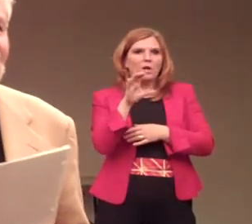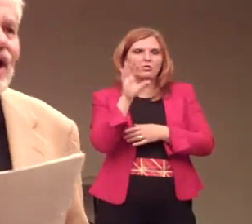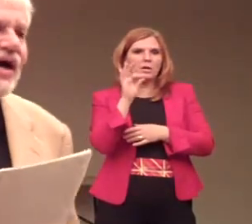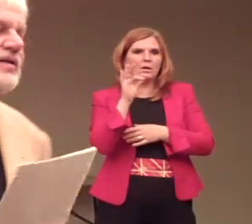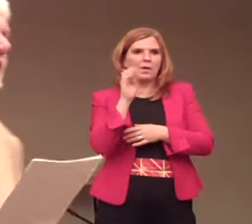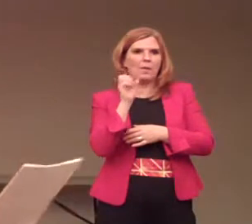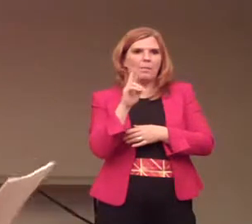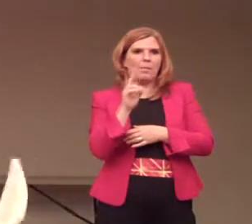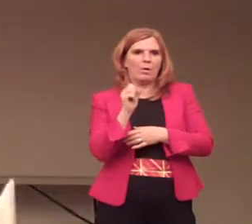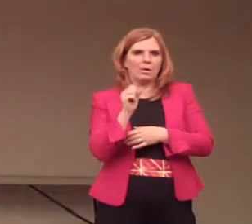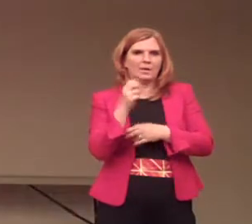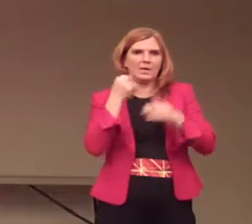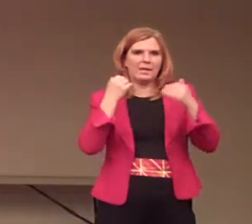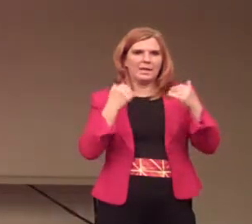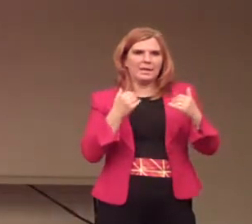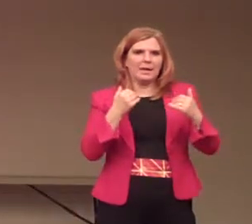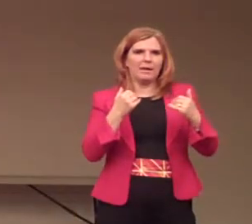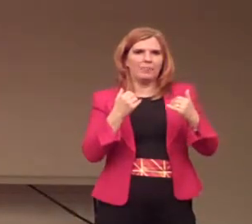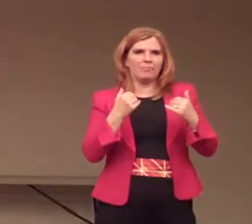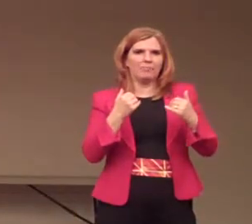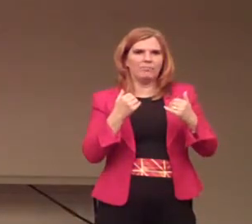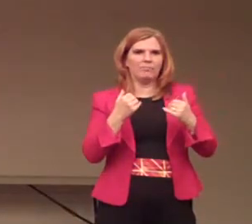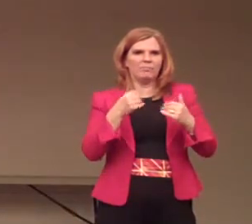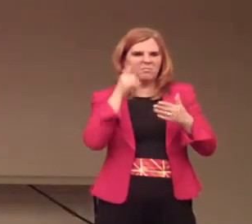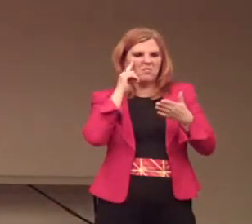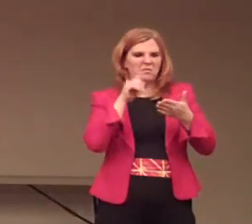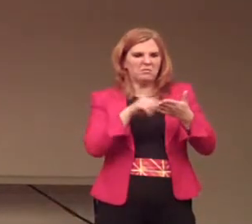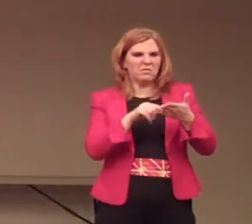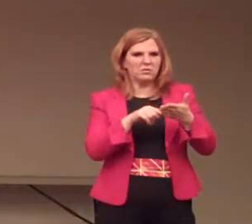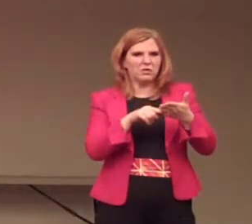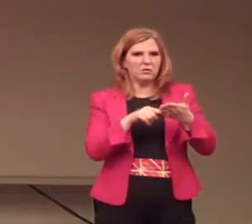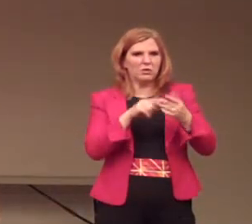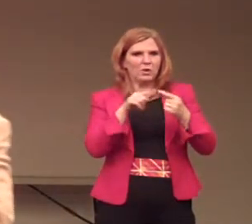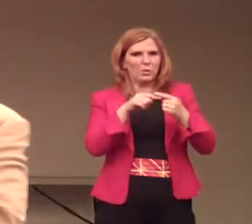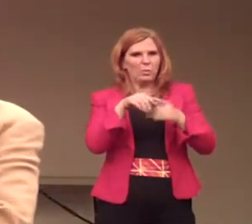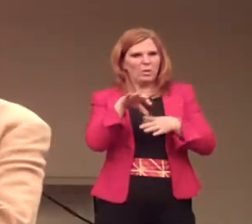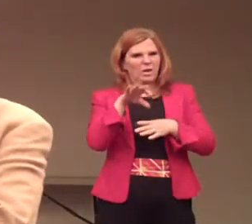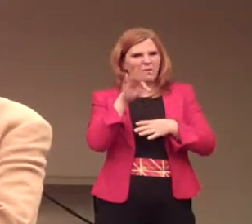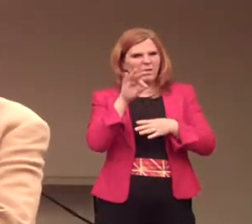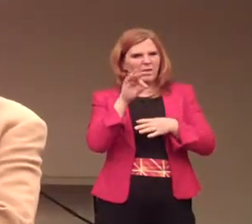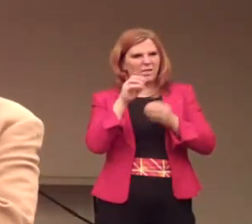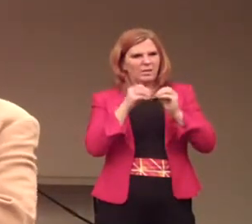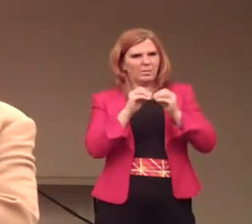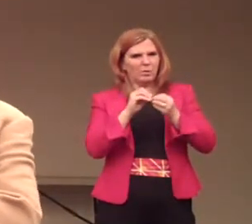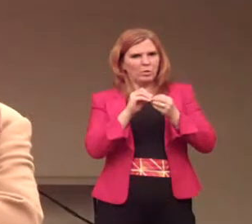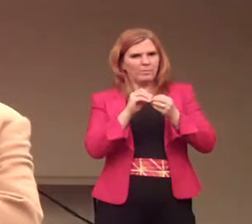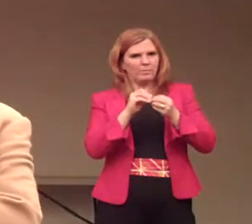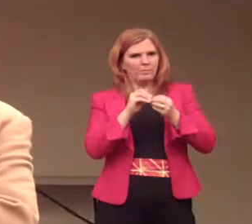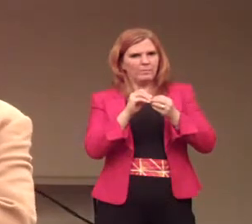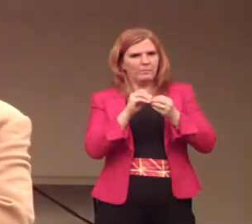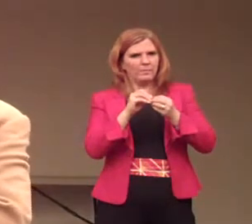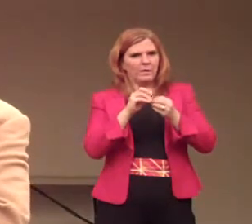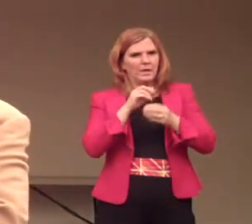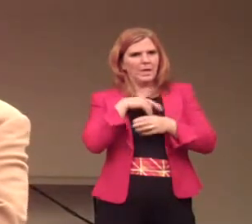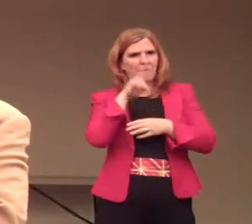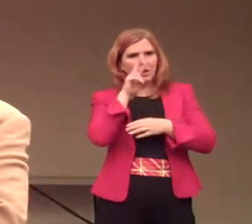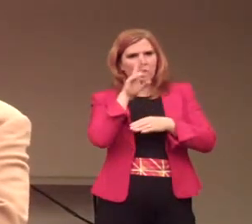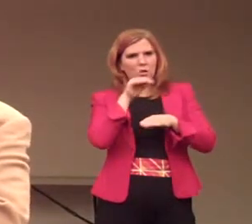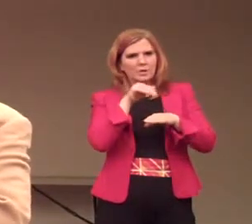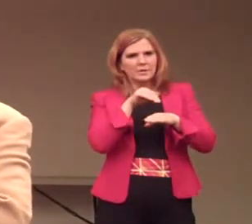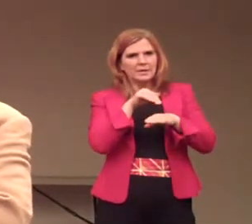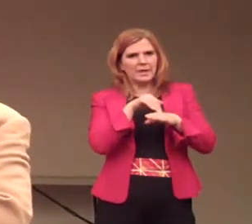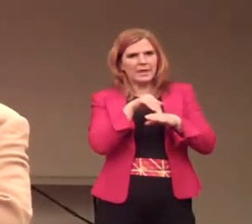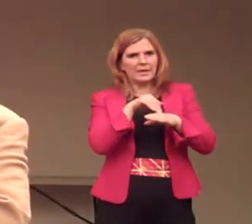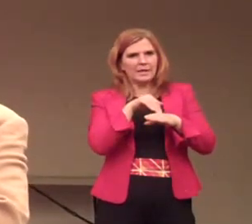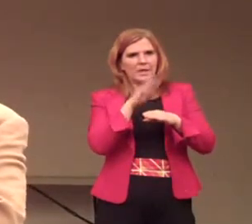199. Now, I did some investigation when I discovered that. I looked at